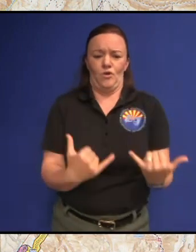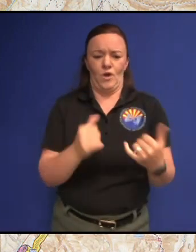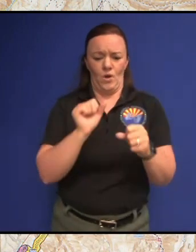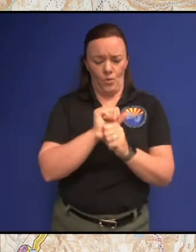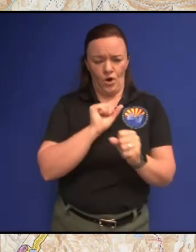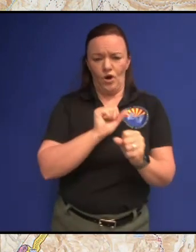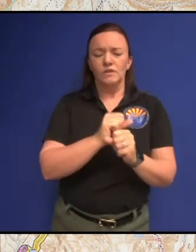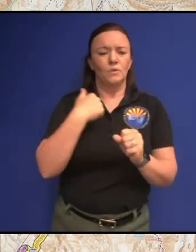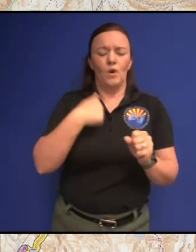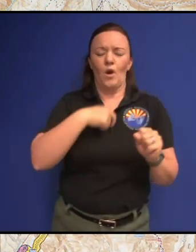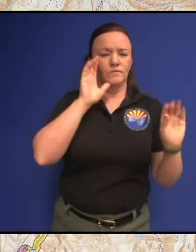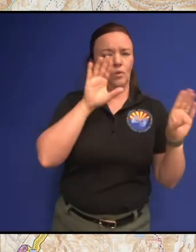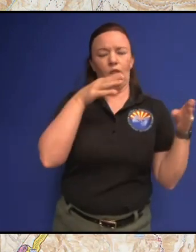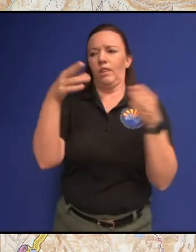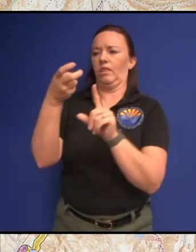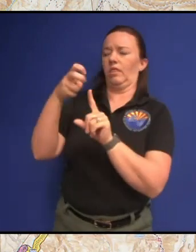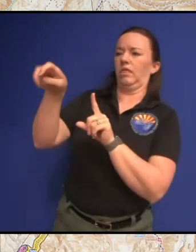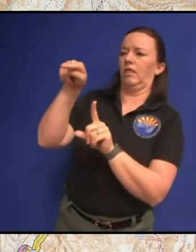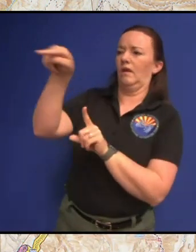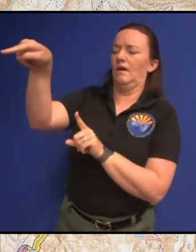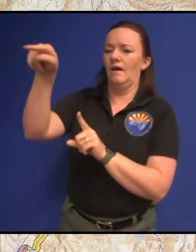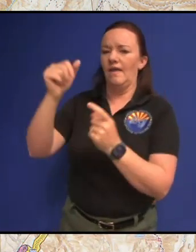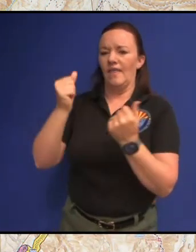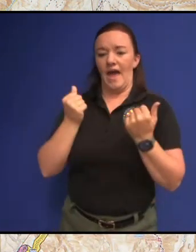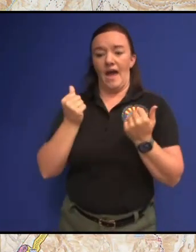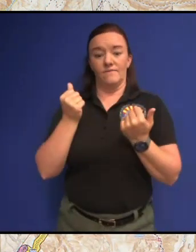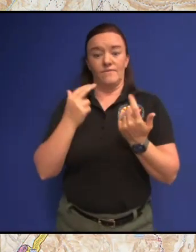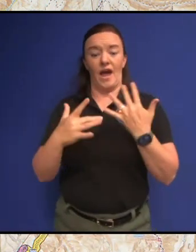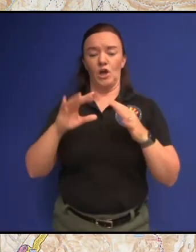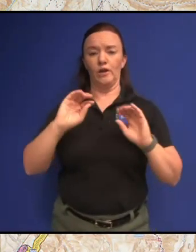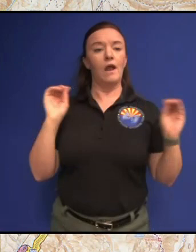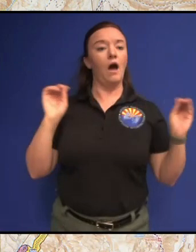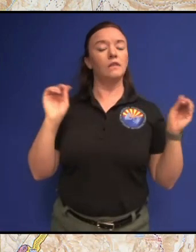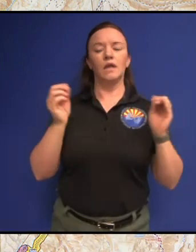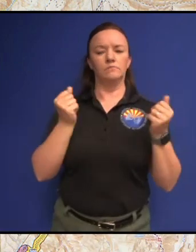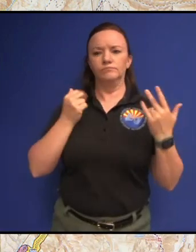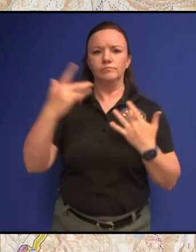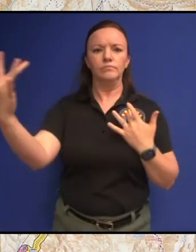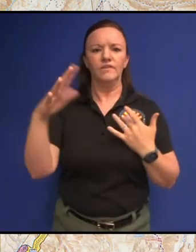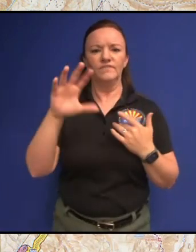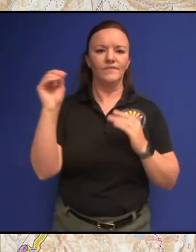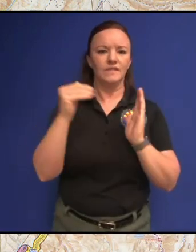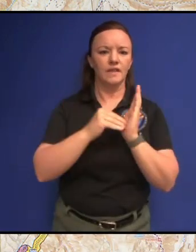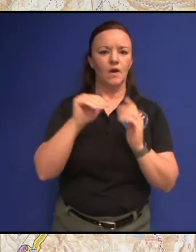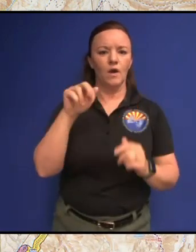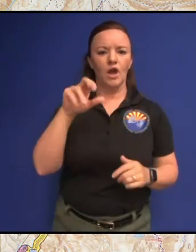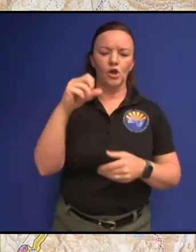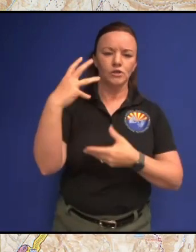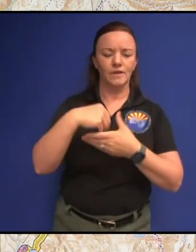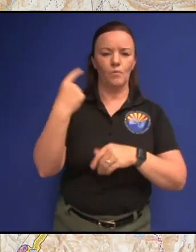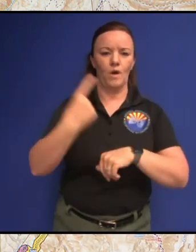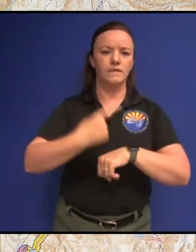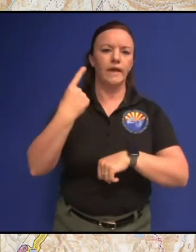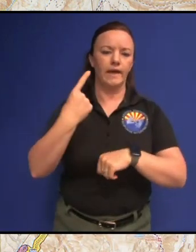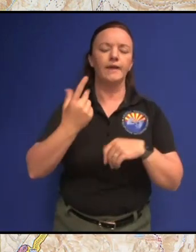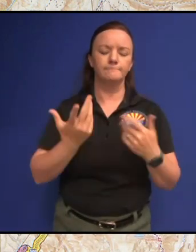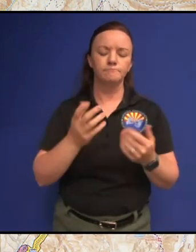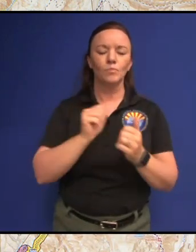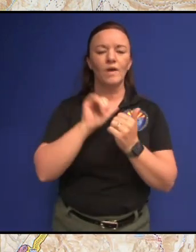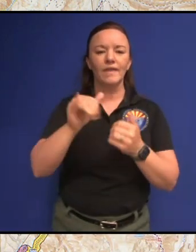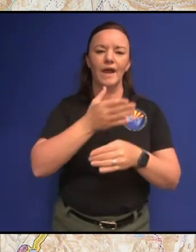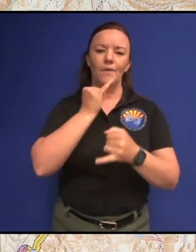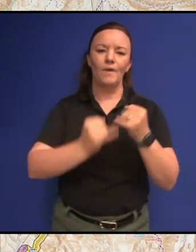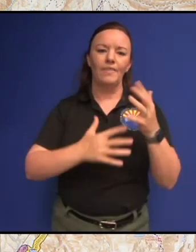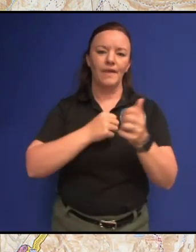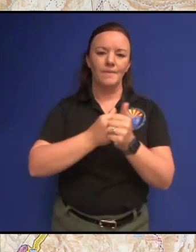don't have any more of those fires that go from zero to fifteen thousand acres in a day and with that I'll end the operational update thank